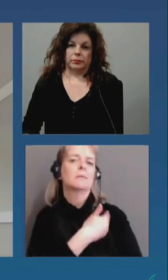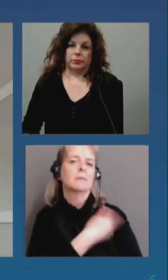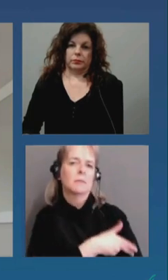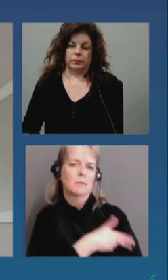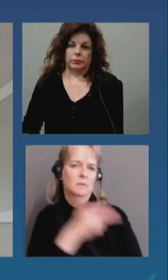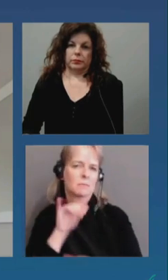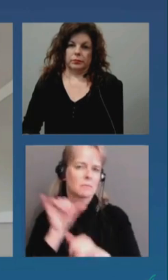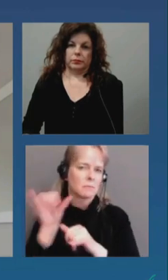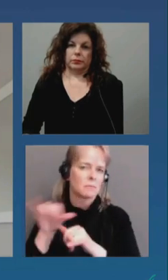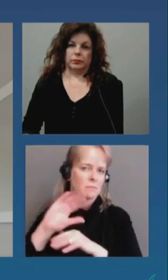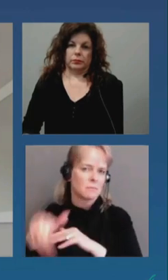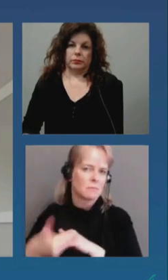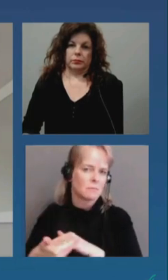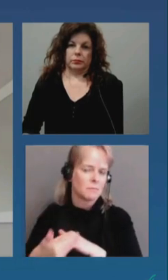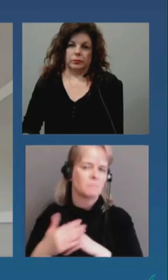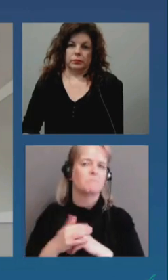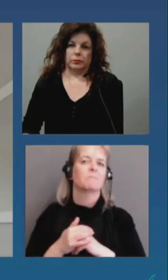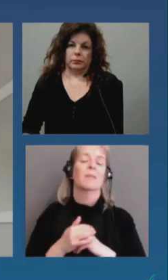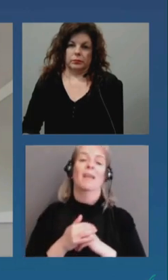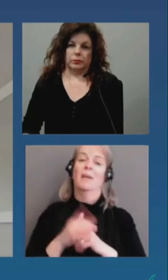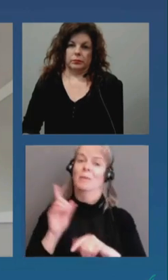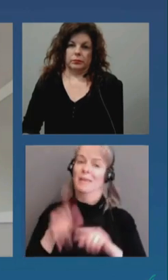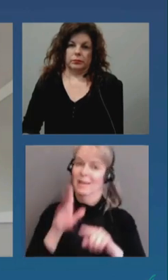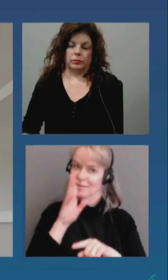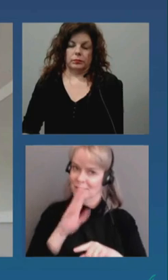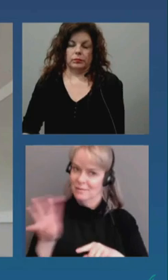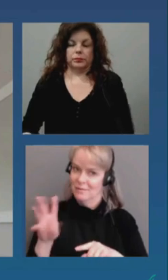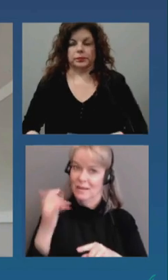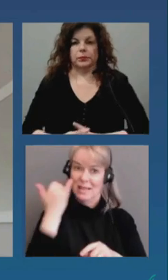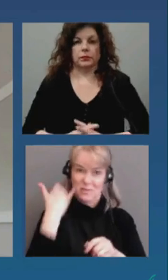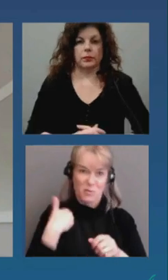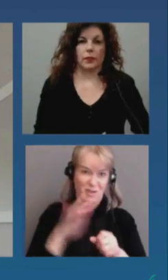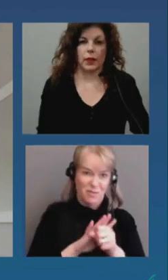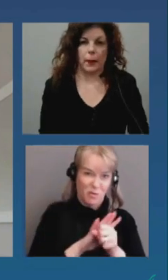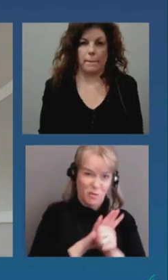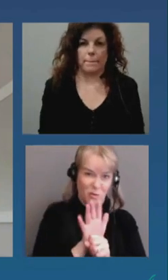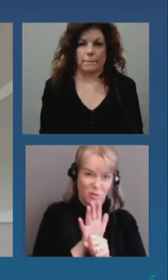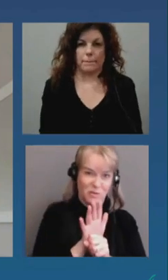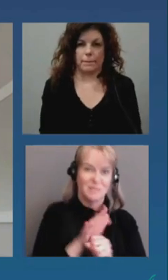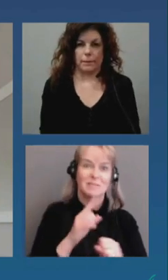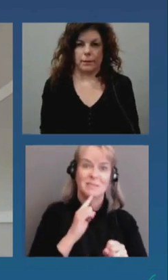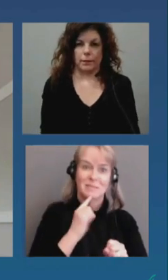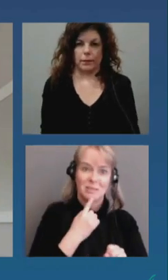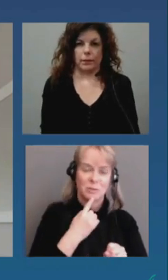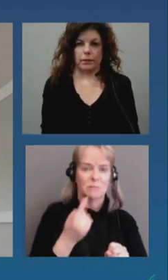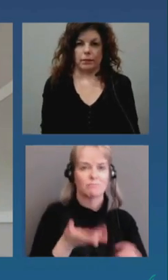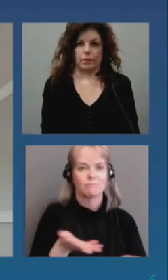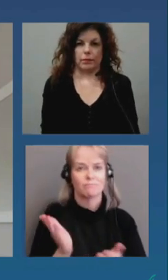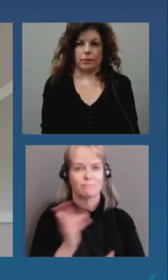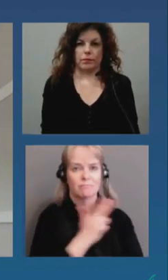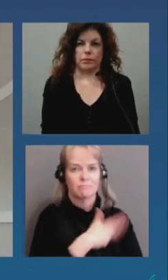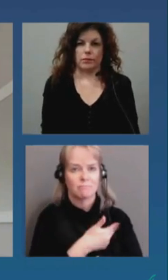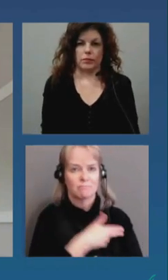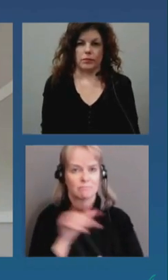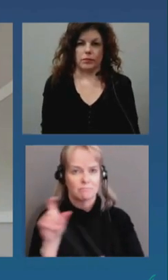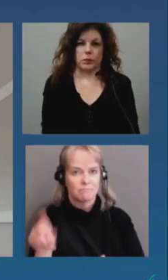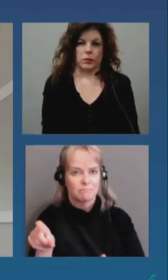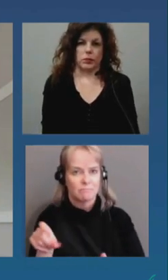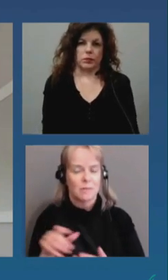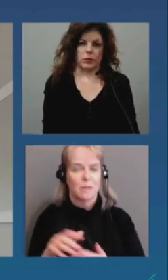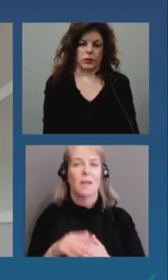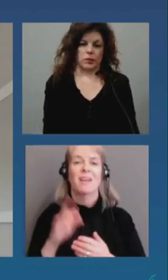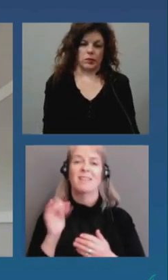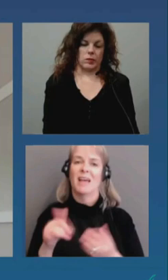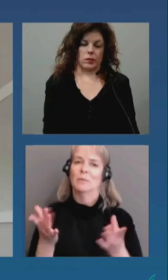mistake when you have serious covid and the um really difficult